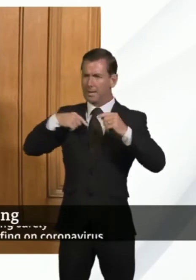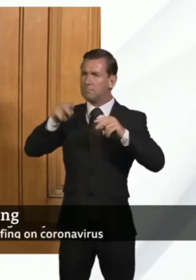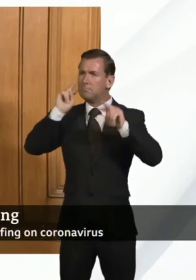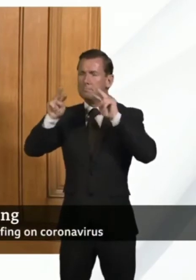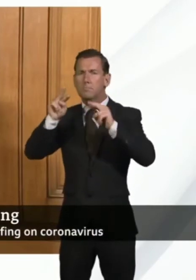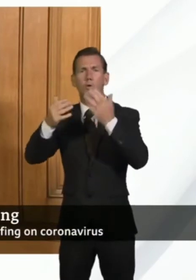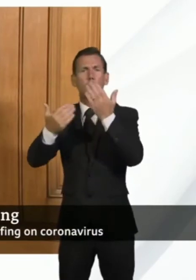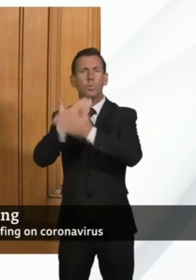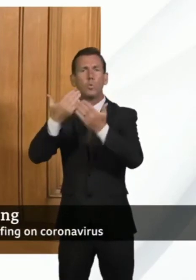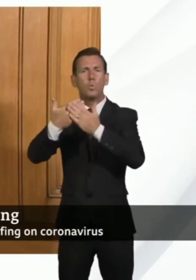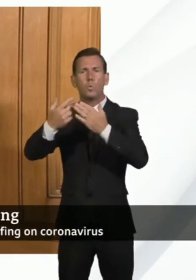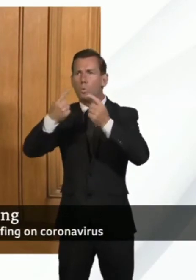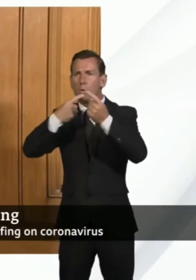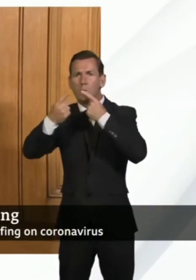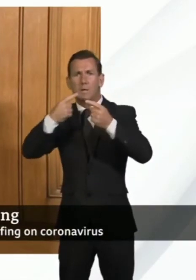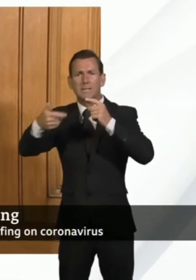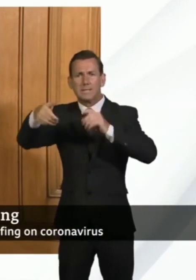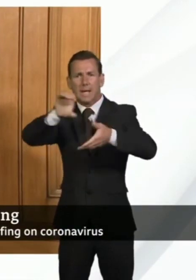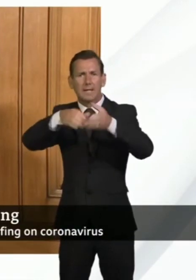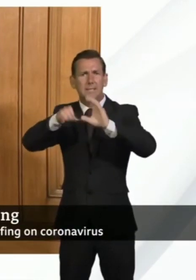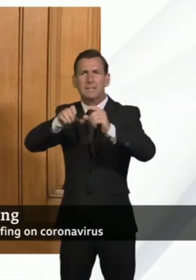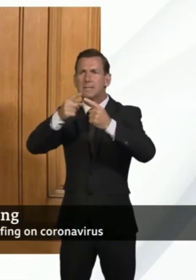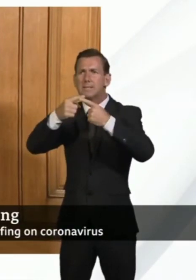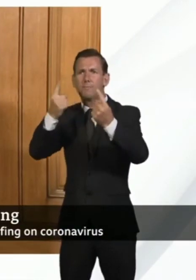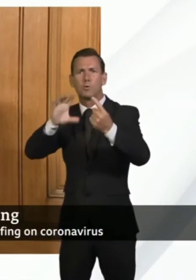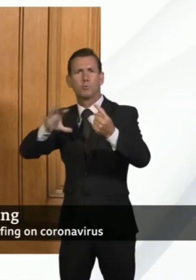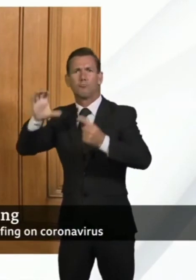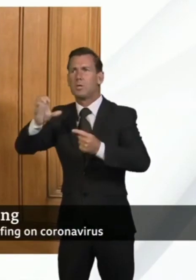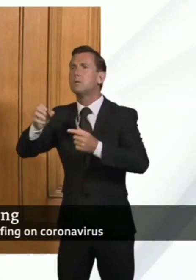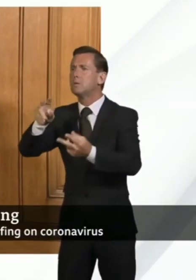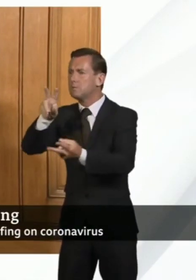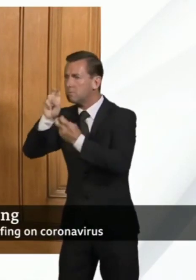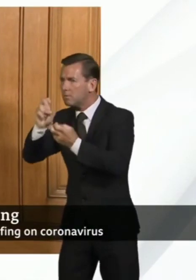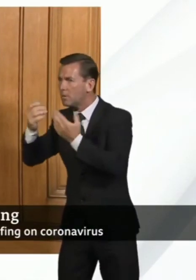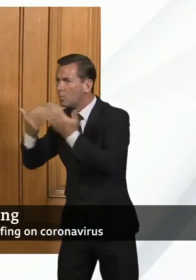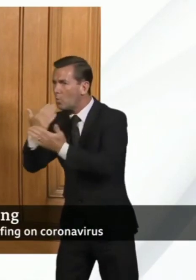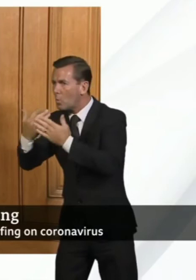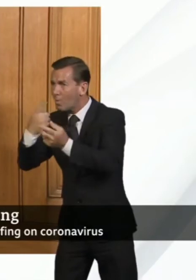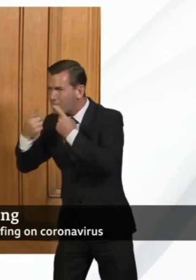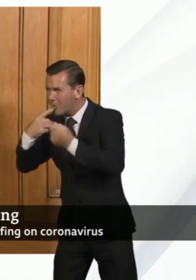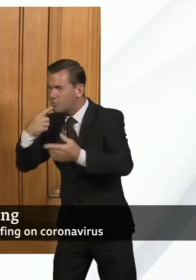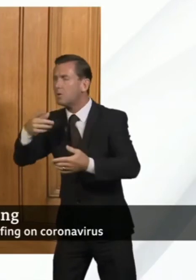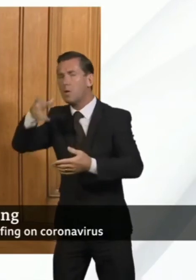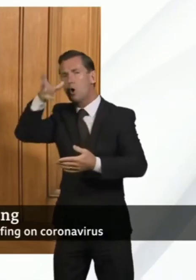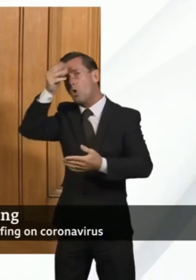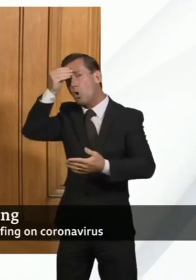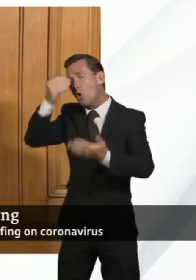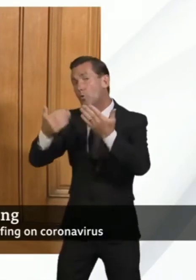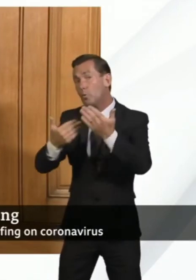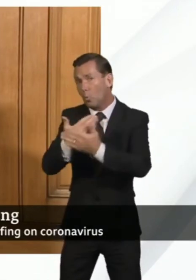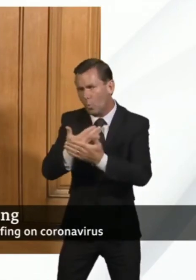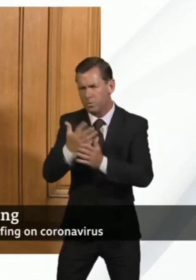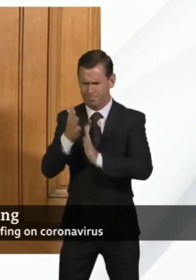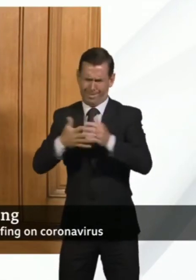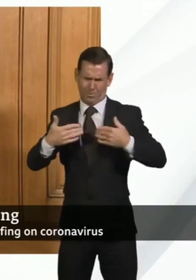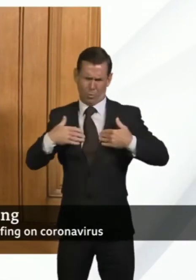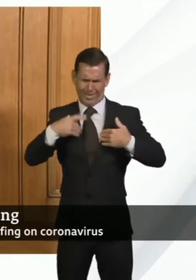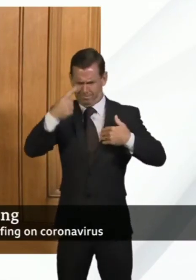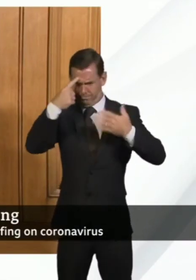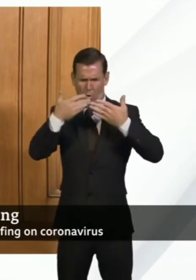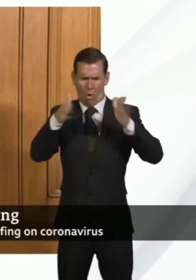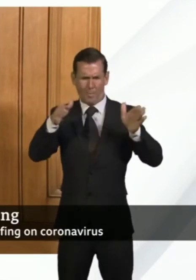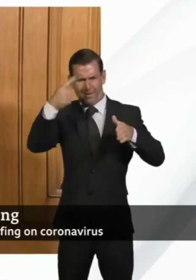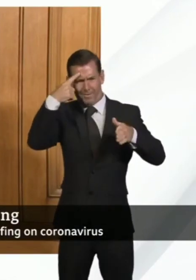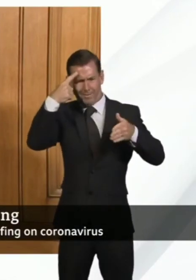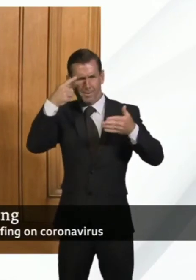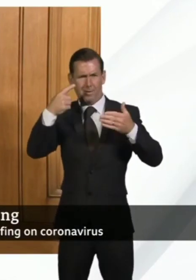science is constantly evolving and as we learn more about this virus then it's quite right that as scientists we consider new evidence and keep things under